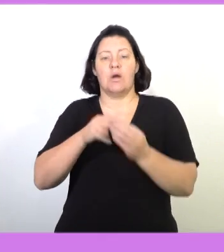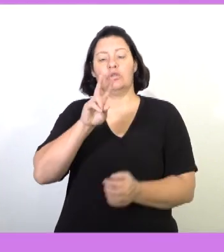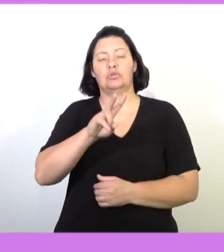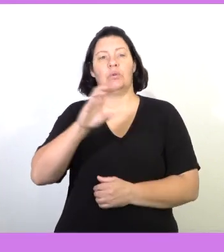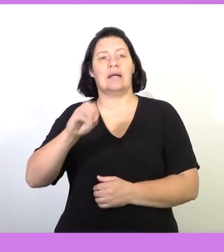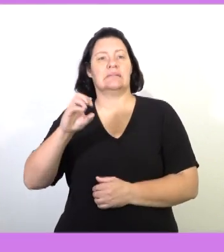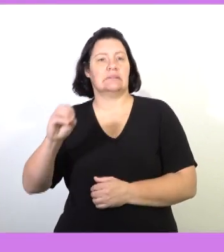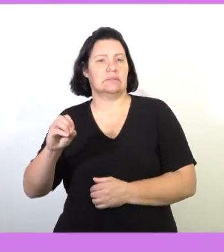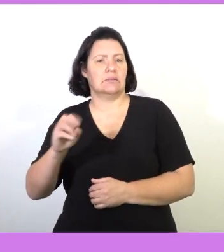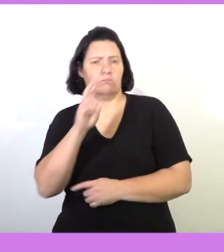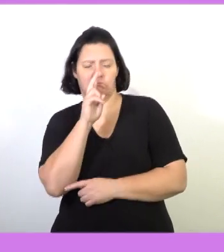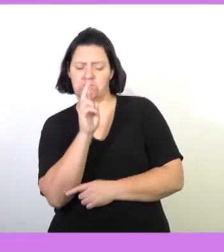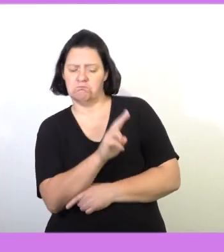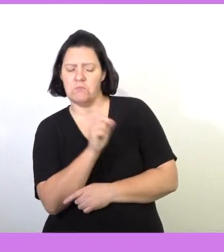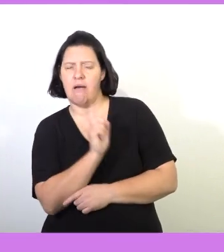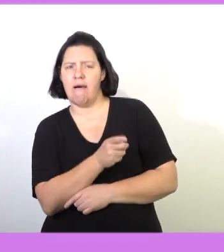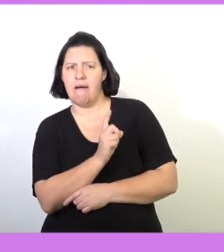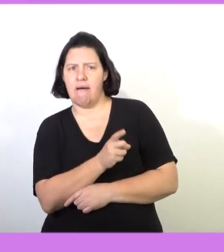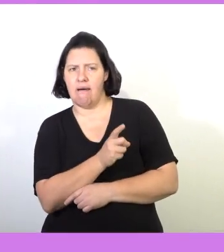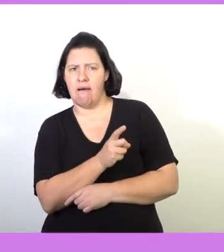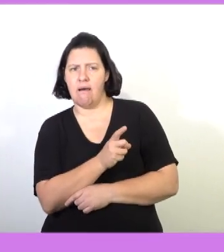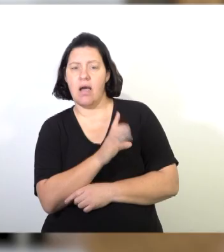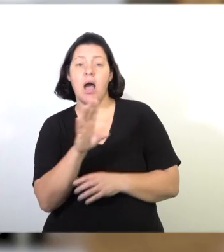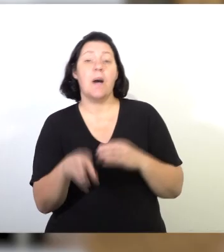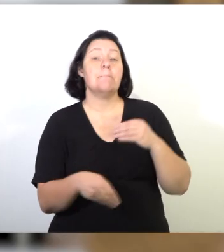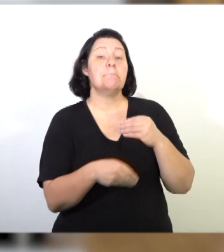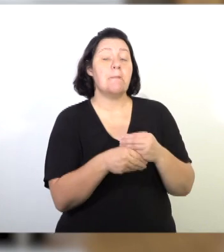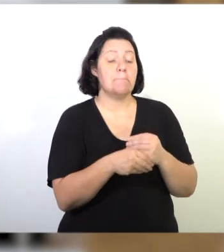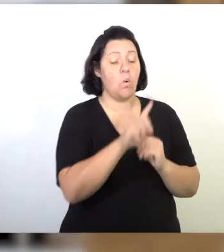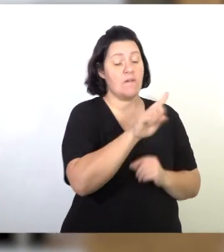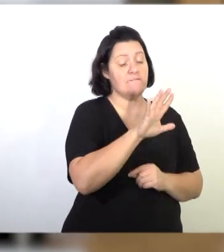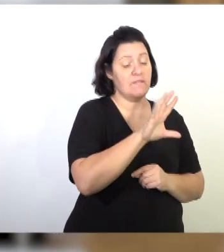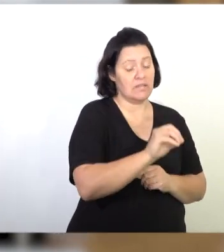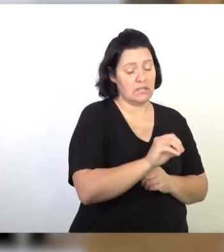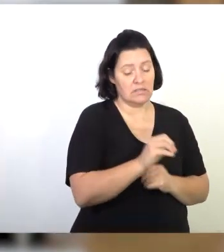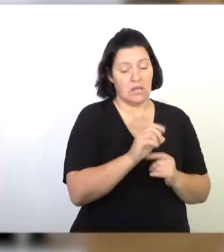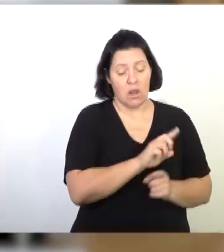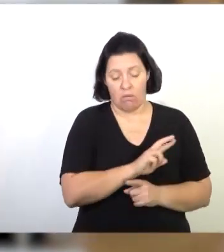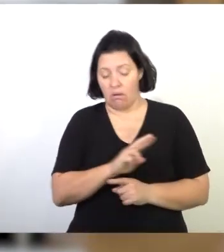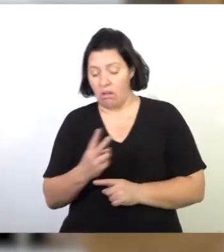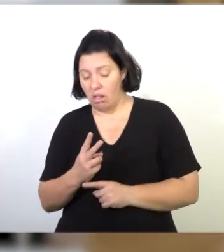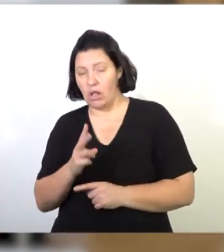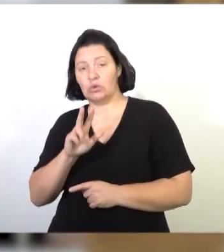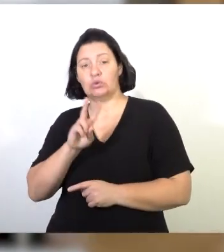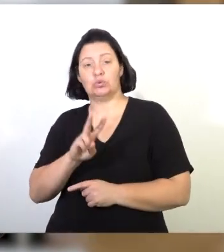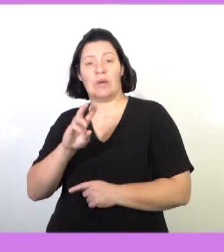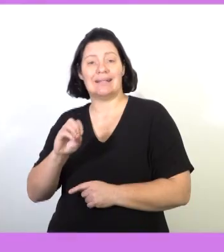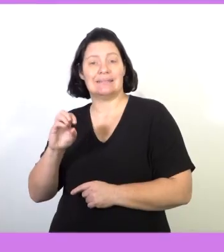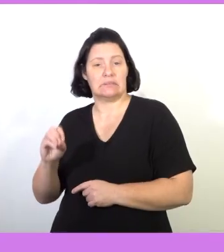be 200 rands. What can we notice? It has increased from 150 to 200.